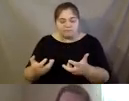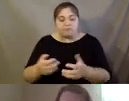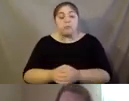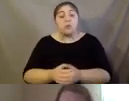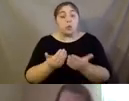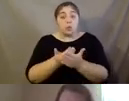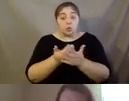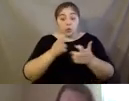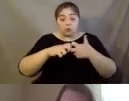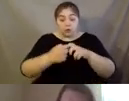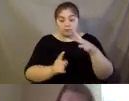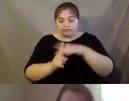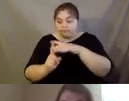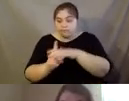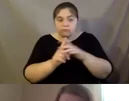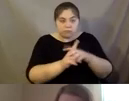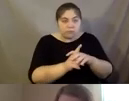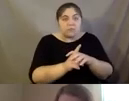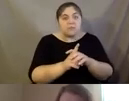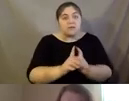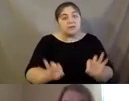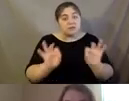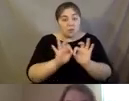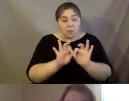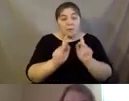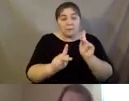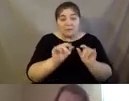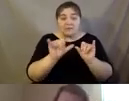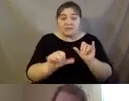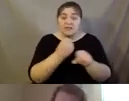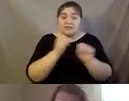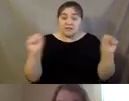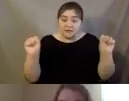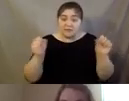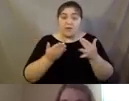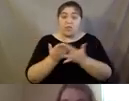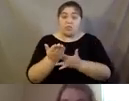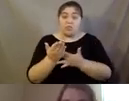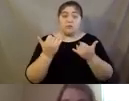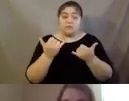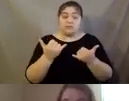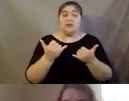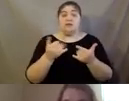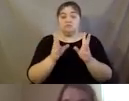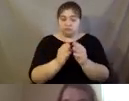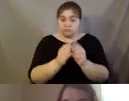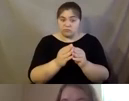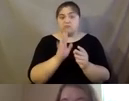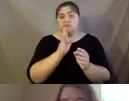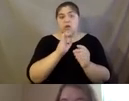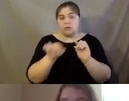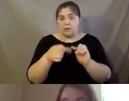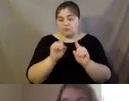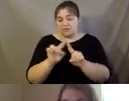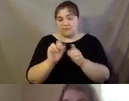up, we want to make sure that people are able to remain safe. And throughout the course of today's webinar, we had touched upon all different programs